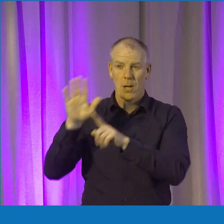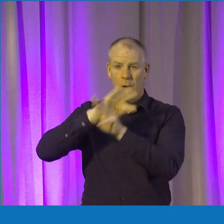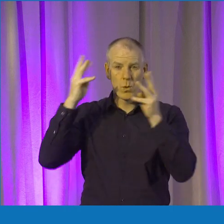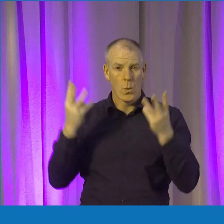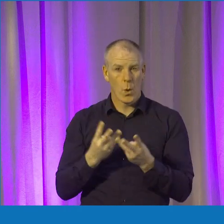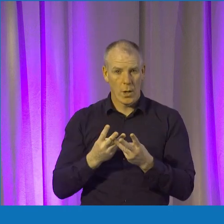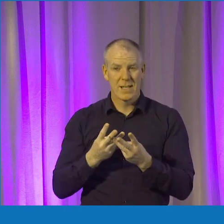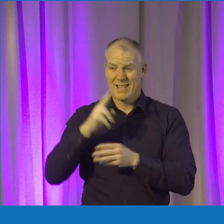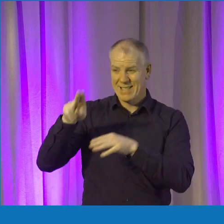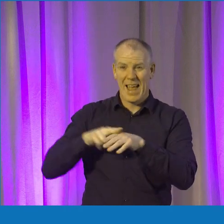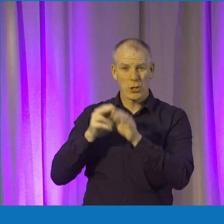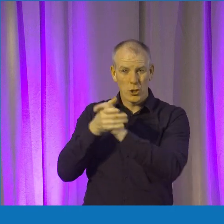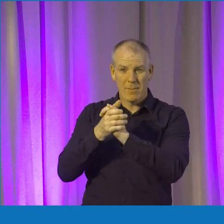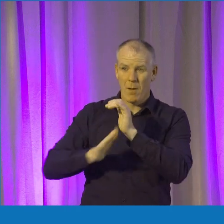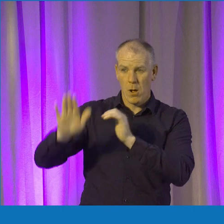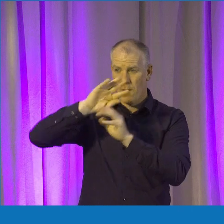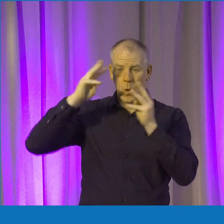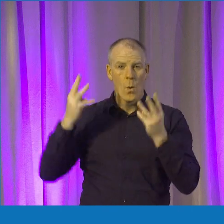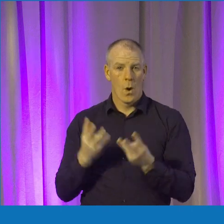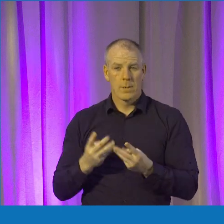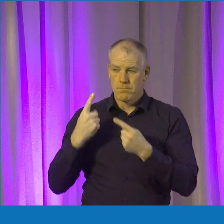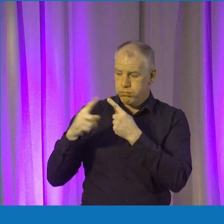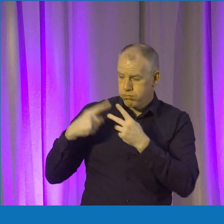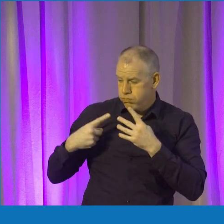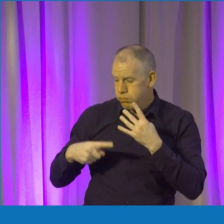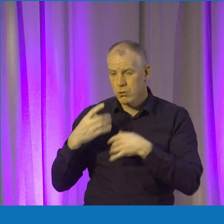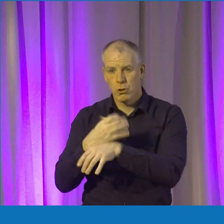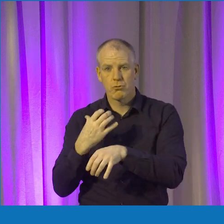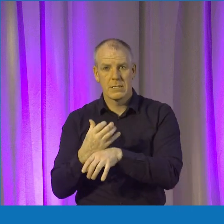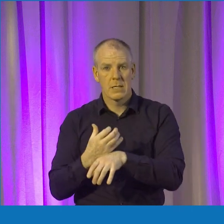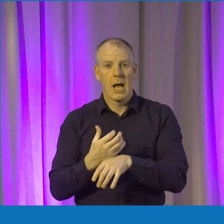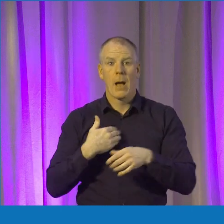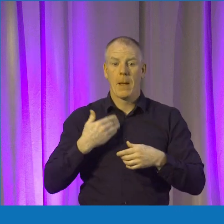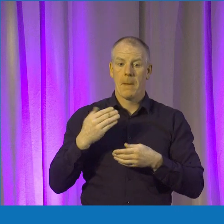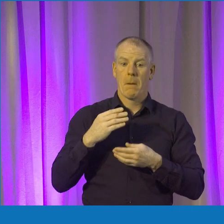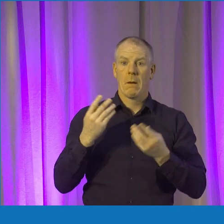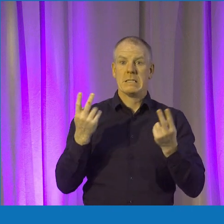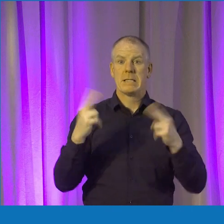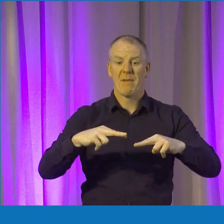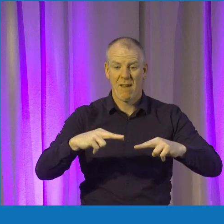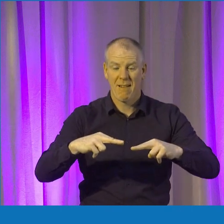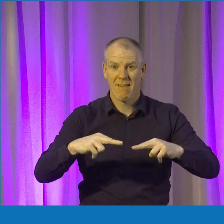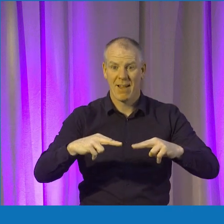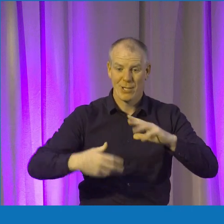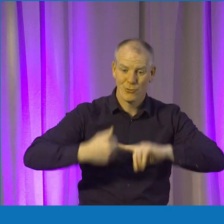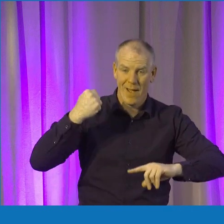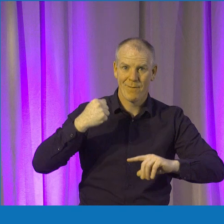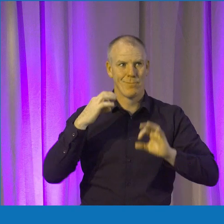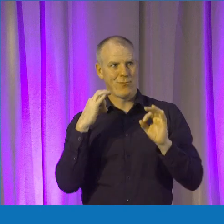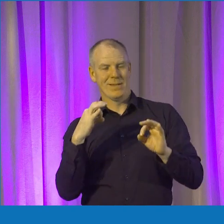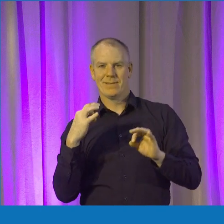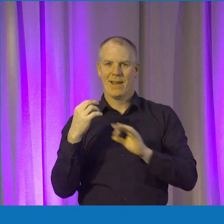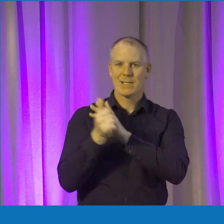champions from every single Enactus team across all the different countries. And we made it to semifinals, which was really great and really cool